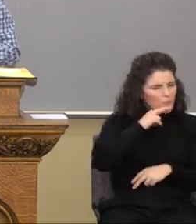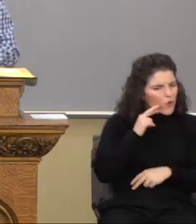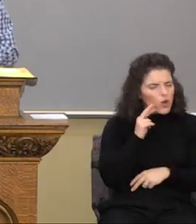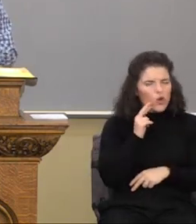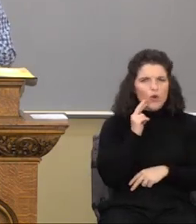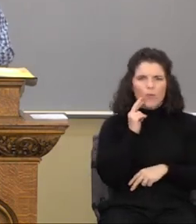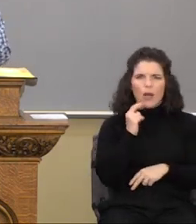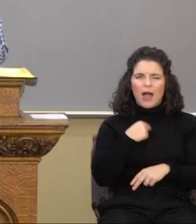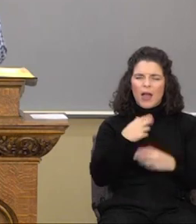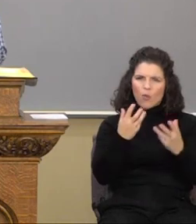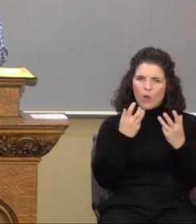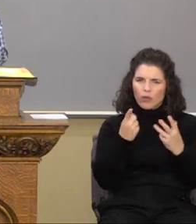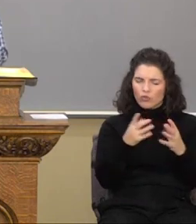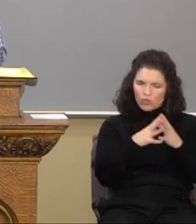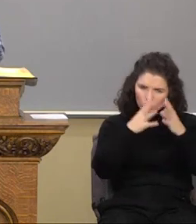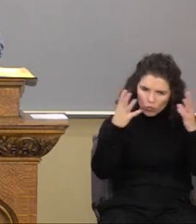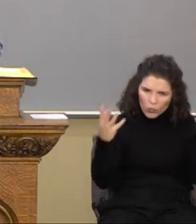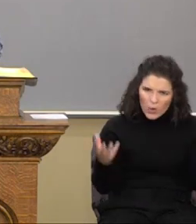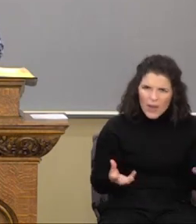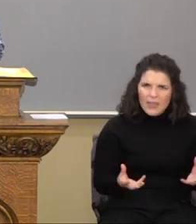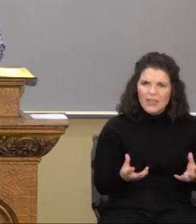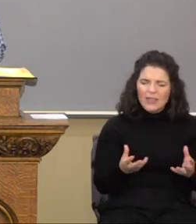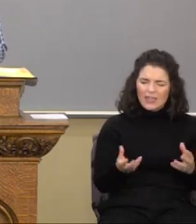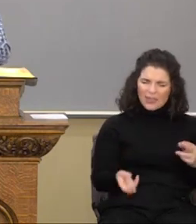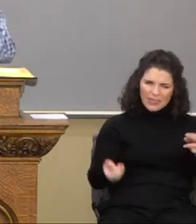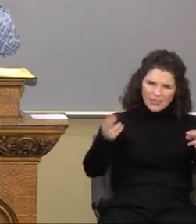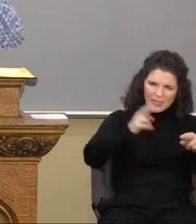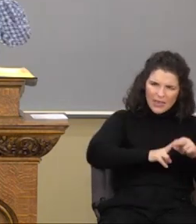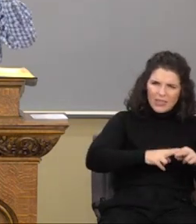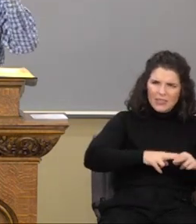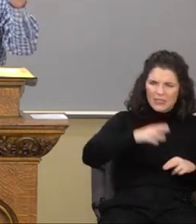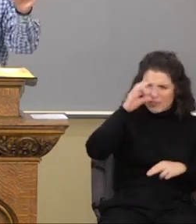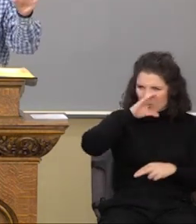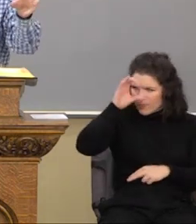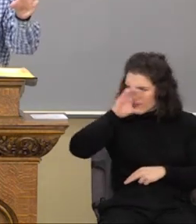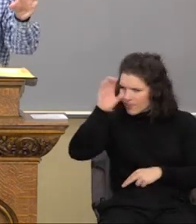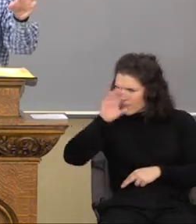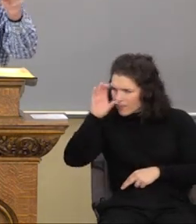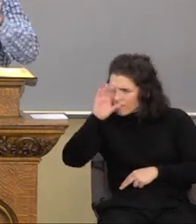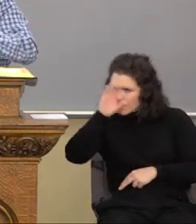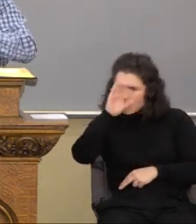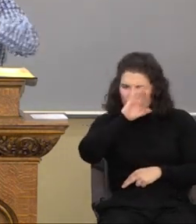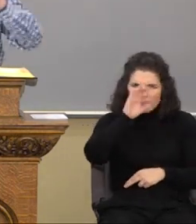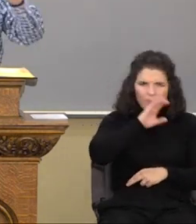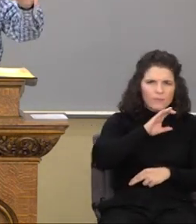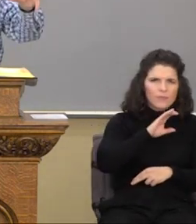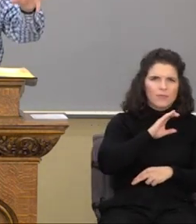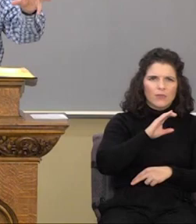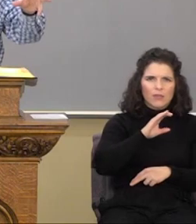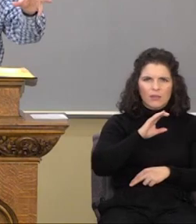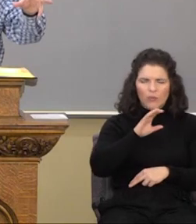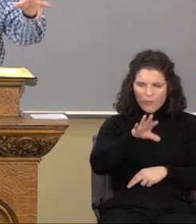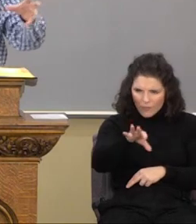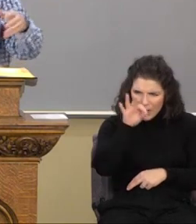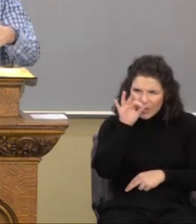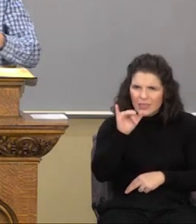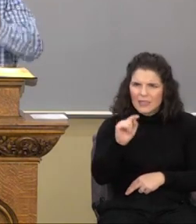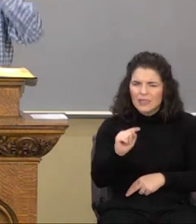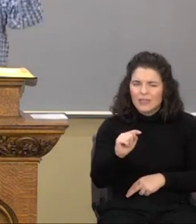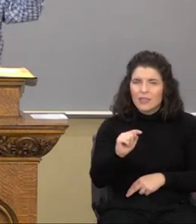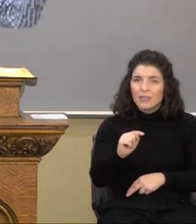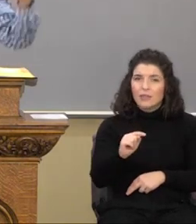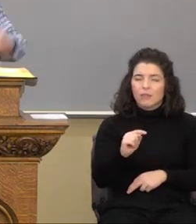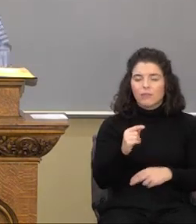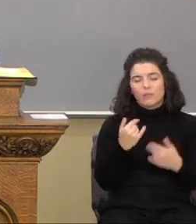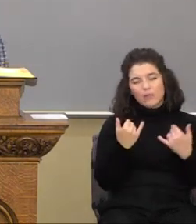I want you to greatly, intensely seek something, beseech. Now,